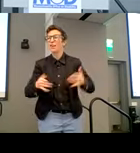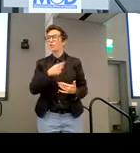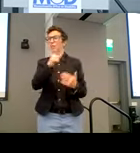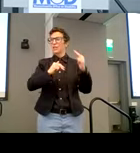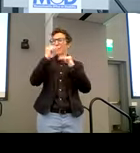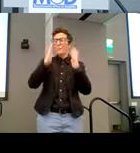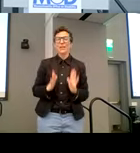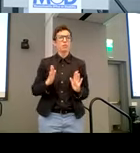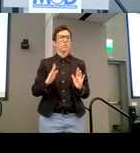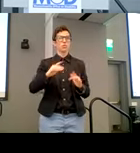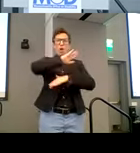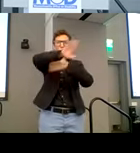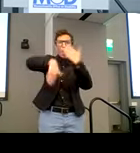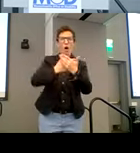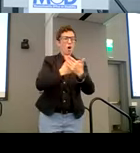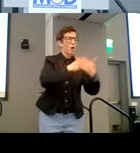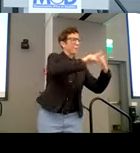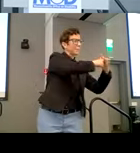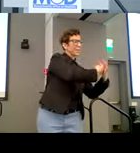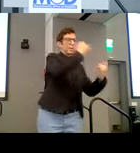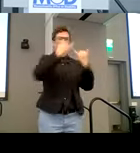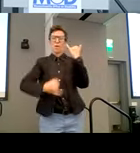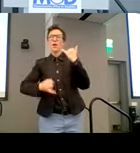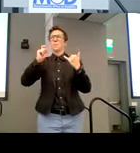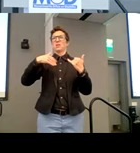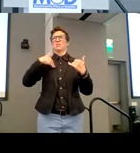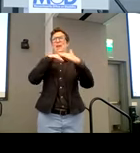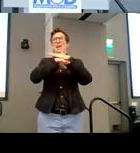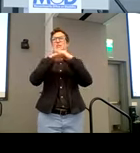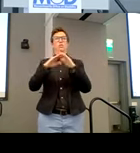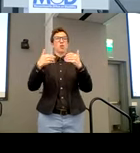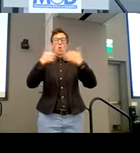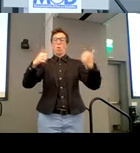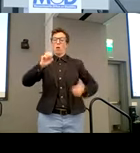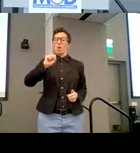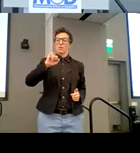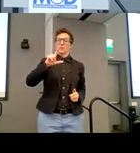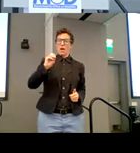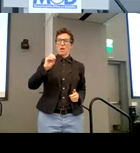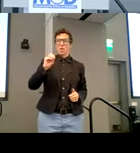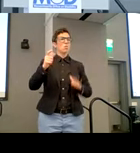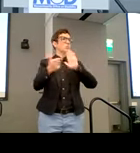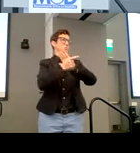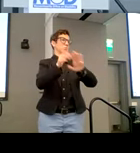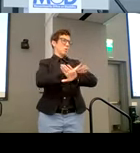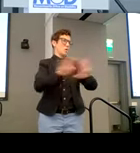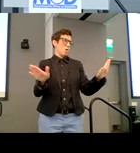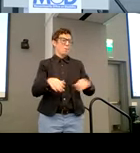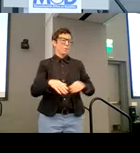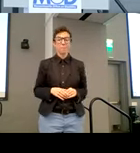from the creation side, all the way to the end user side. So silos, no big red X on that. Um,